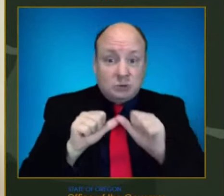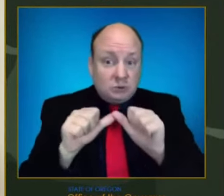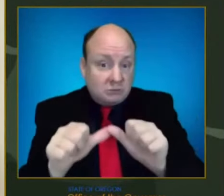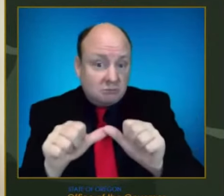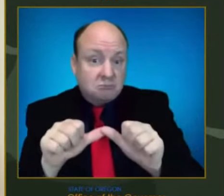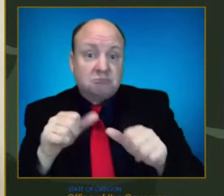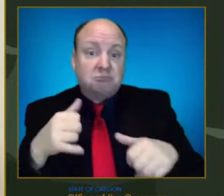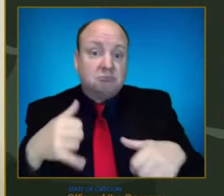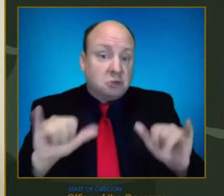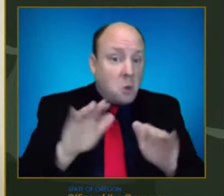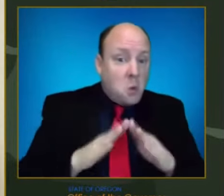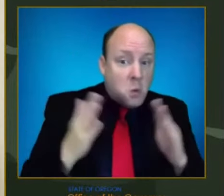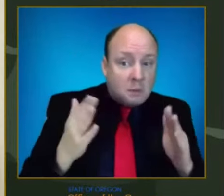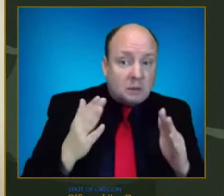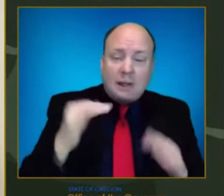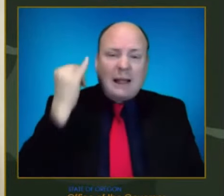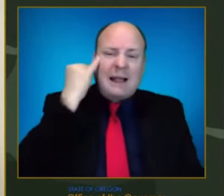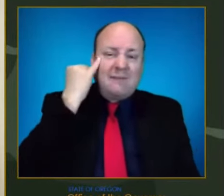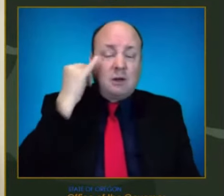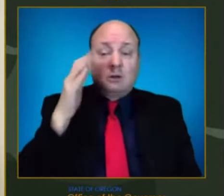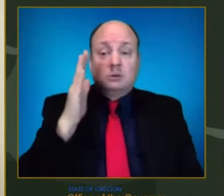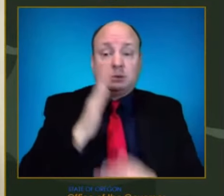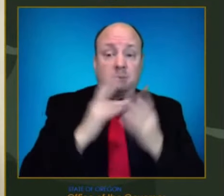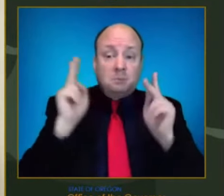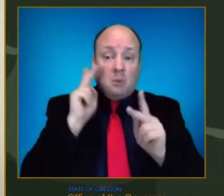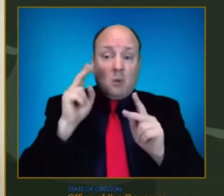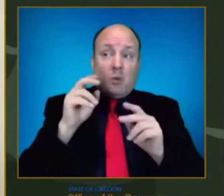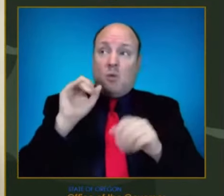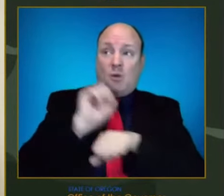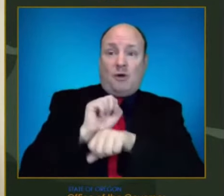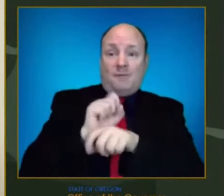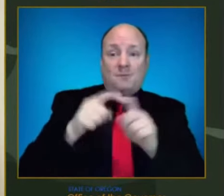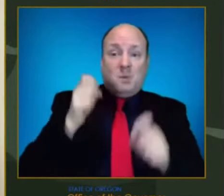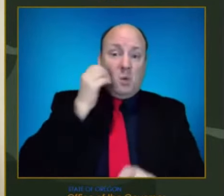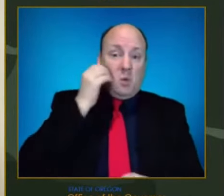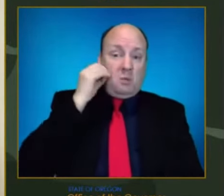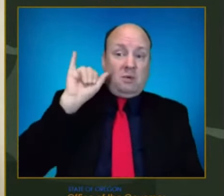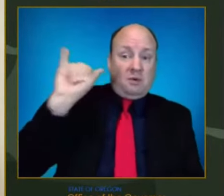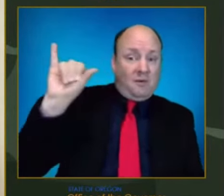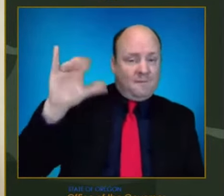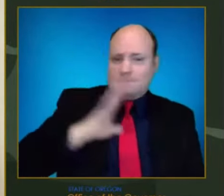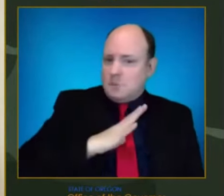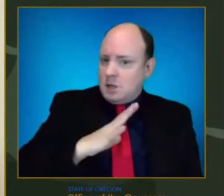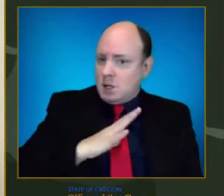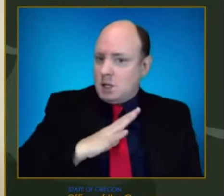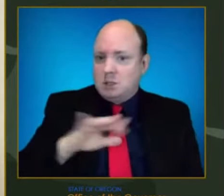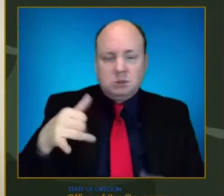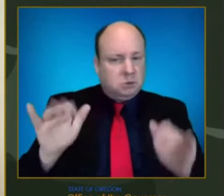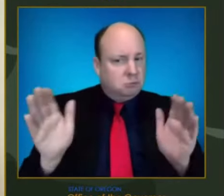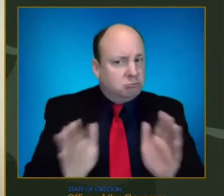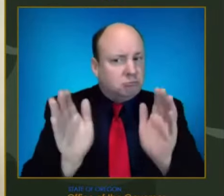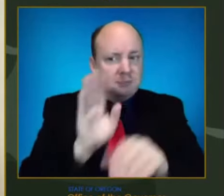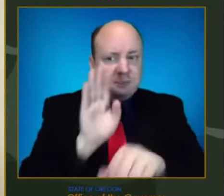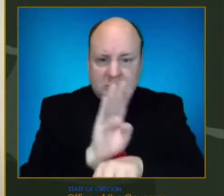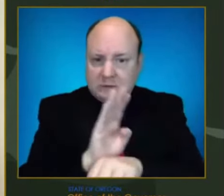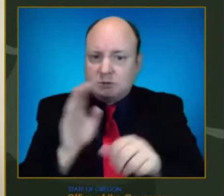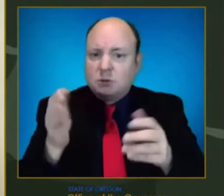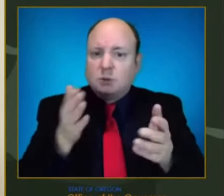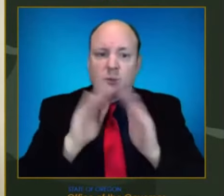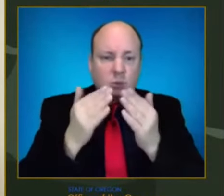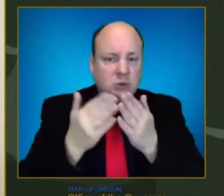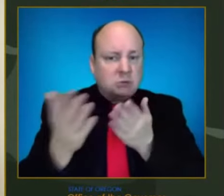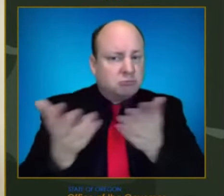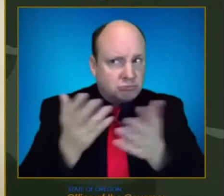work remotely. We're going to be having those conversations and we encourage the business community to partner with us on this.